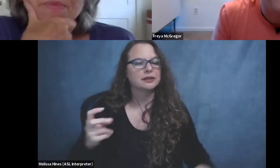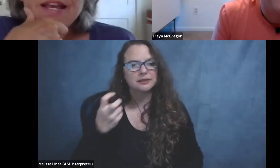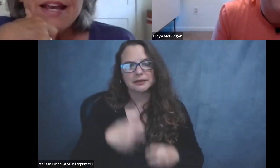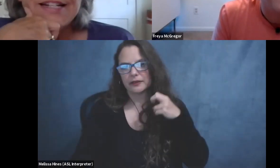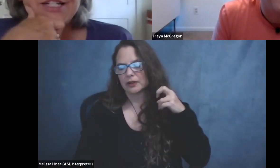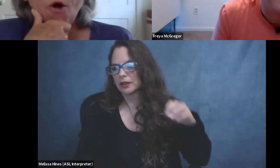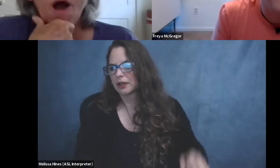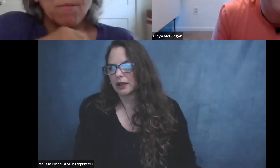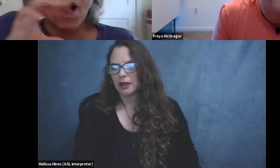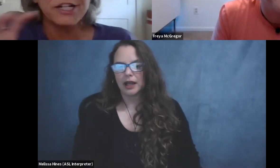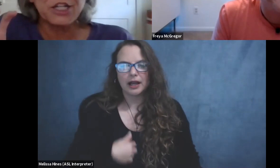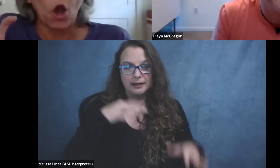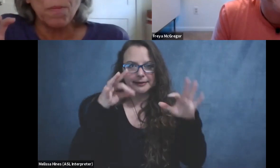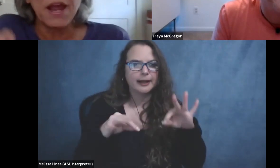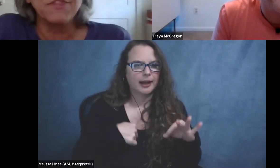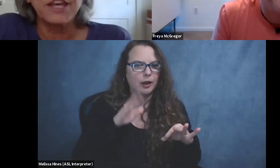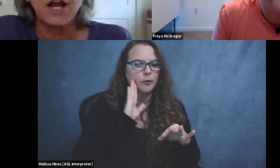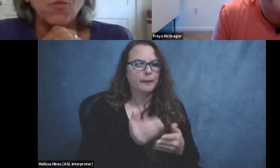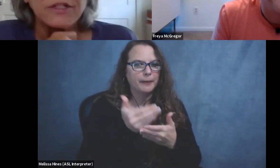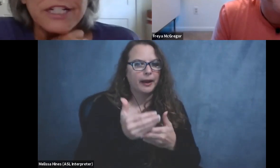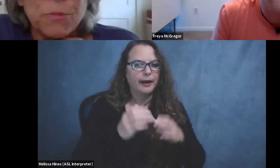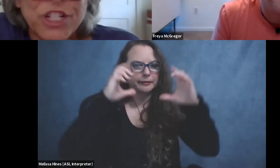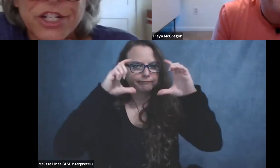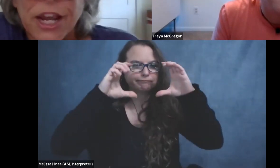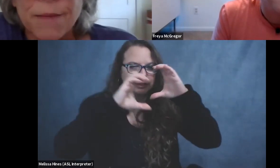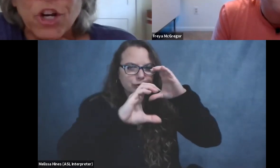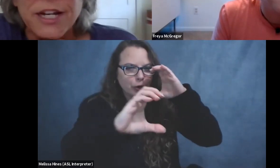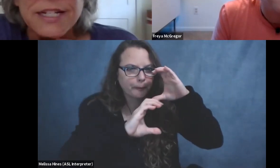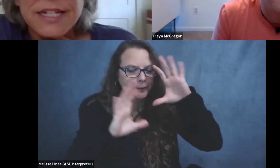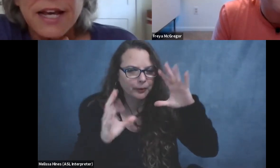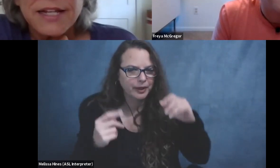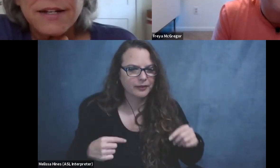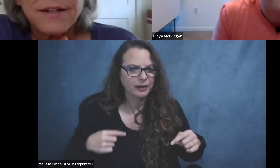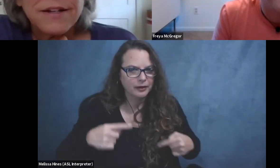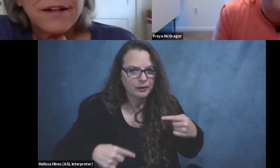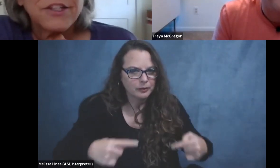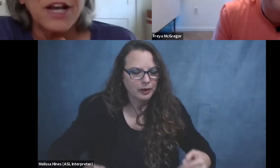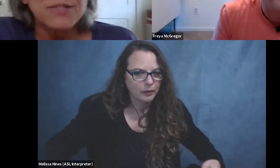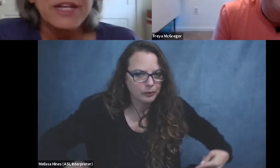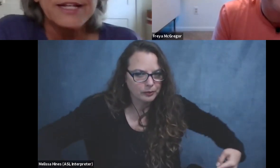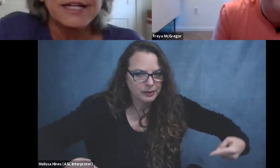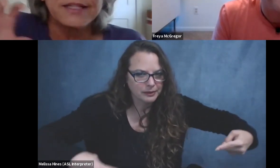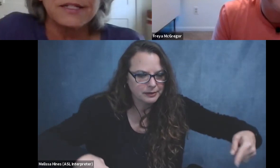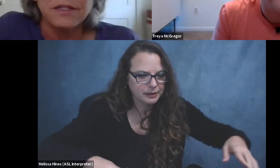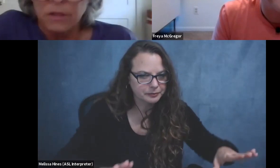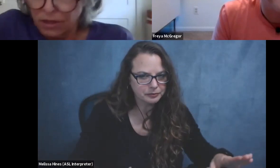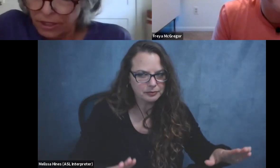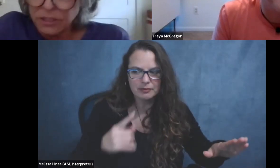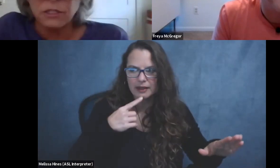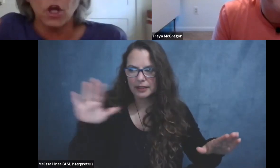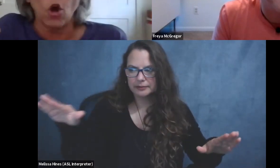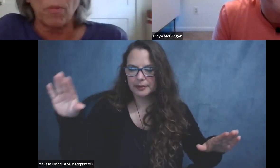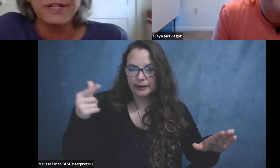to get a scope. And so I bought a scope and then I wheeled into precision camera. And I said, you guys, we need to get this,